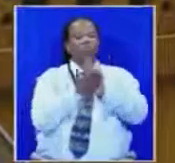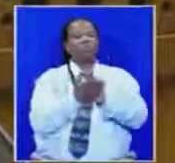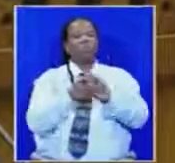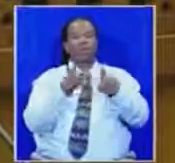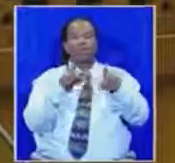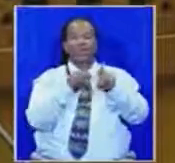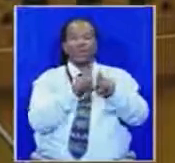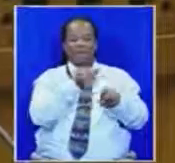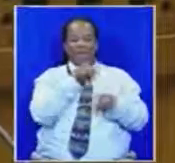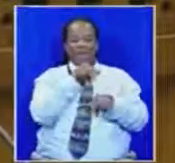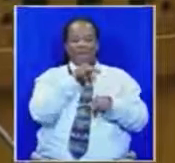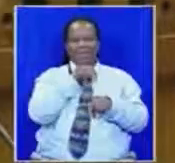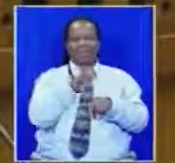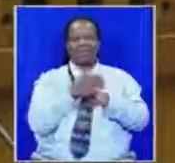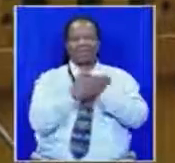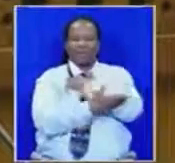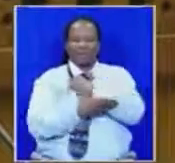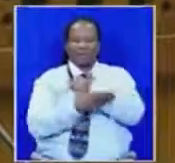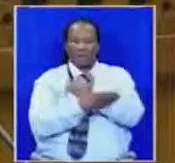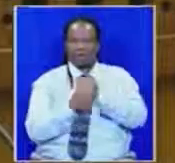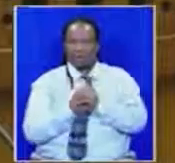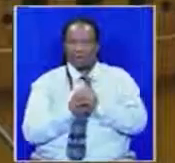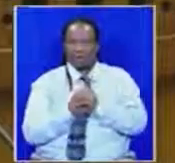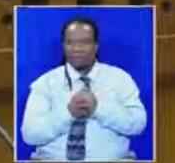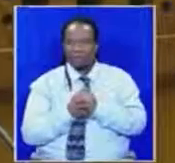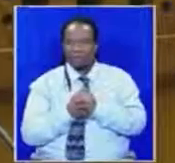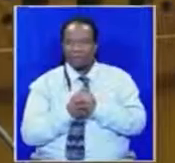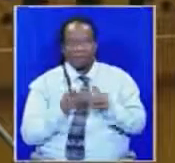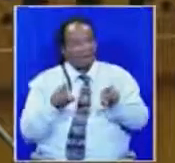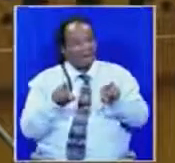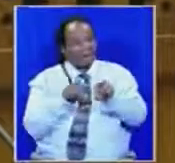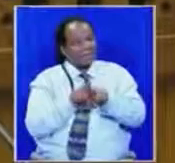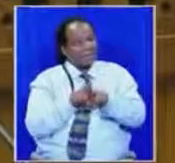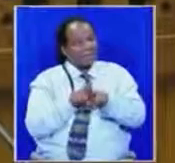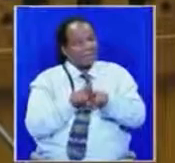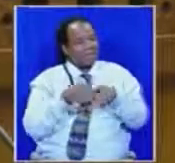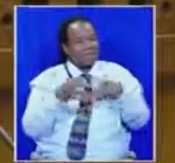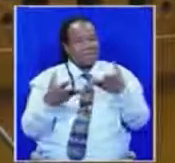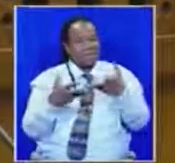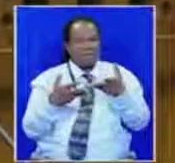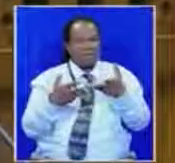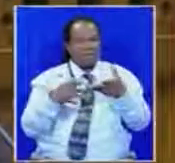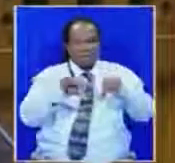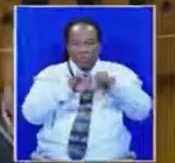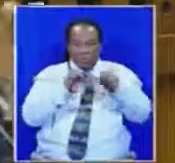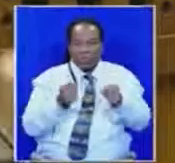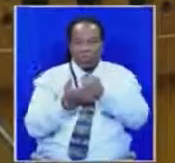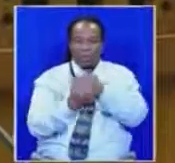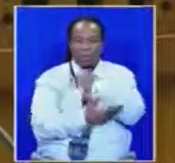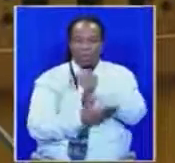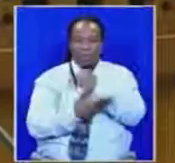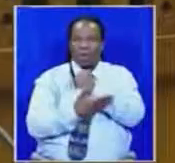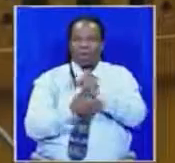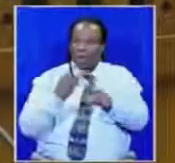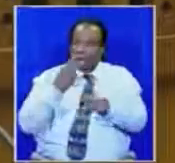caucus. He then crashes, he then crashes the bus. He crashes the bus and comes cap in hand to the taxpayers